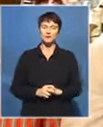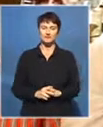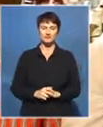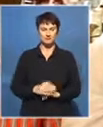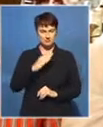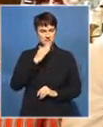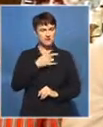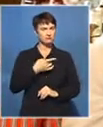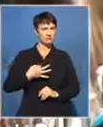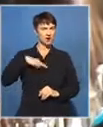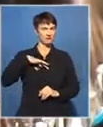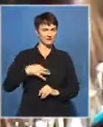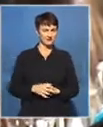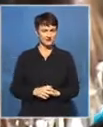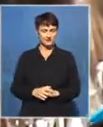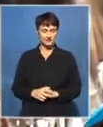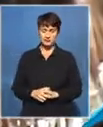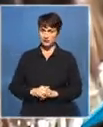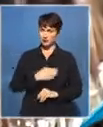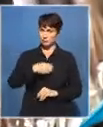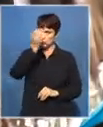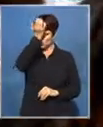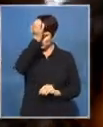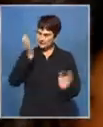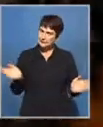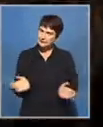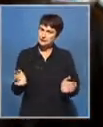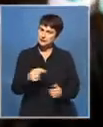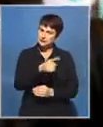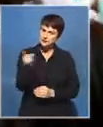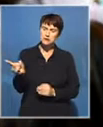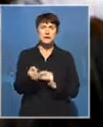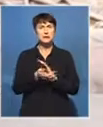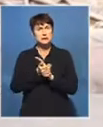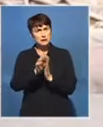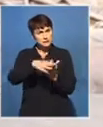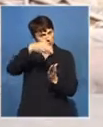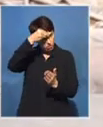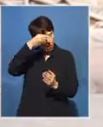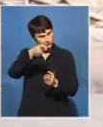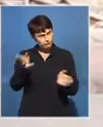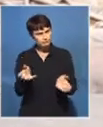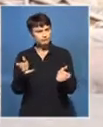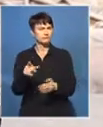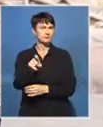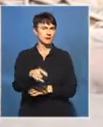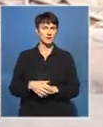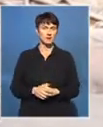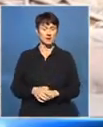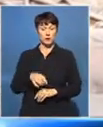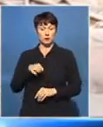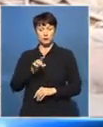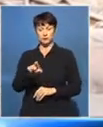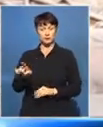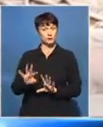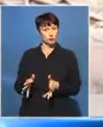President Zuma urged the youth to take advantage of skills-enhancing opportunities. The delivery of these locomotives will